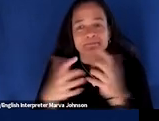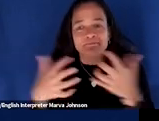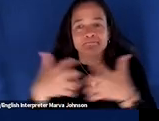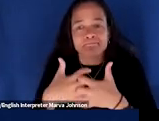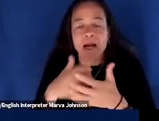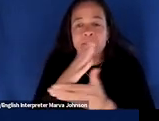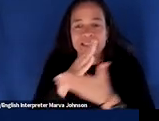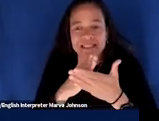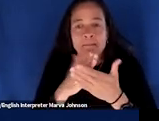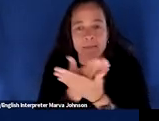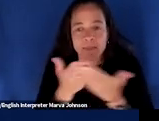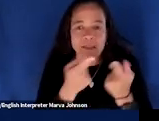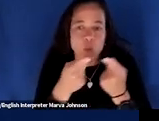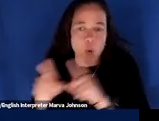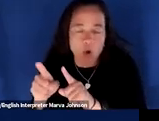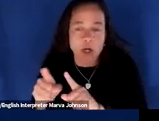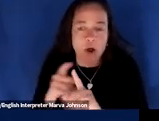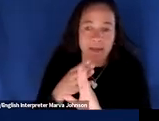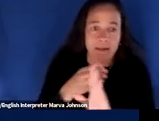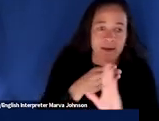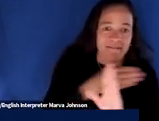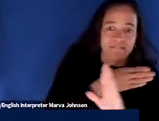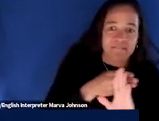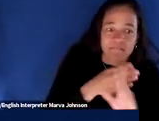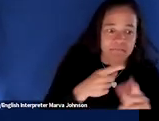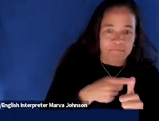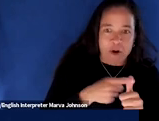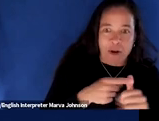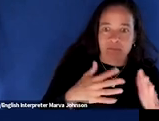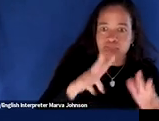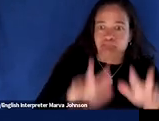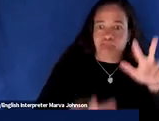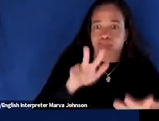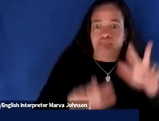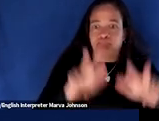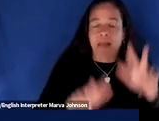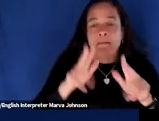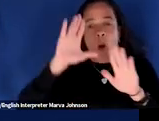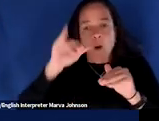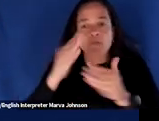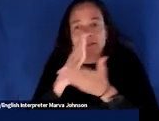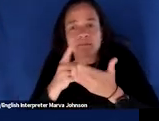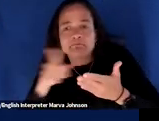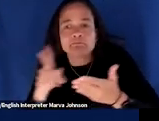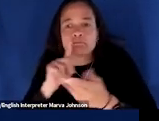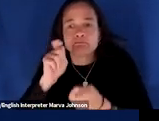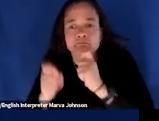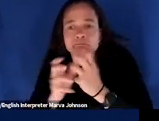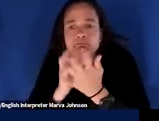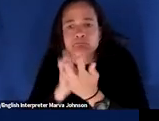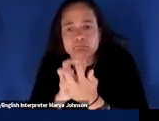realities what i mean to say by this is you know climate change is overwhelming for a lot of us